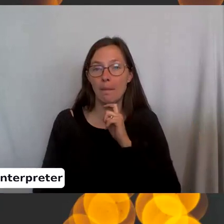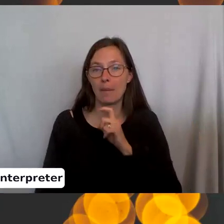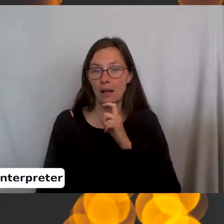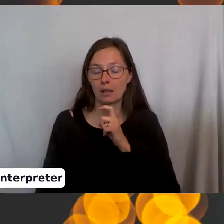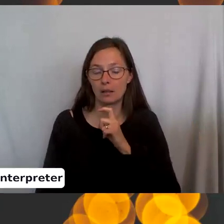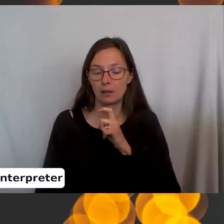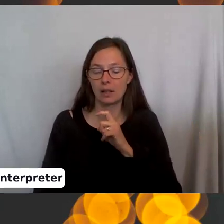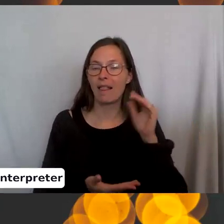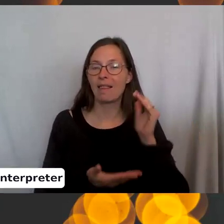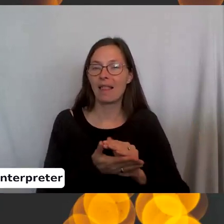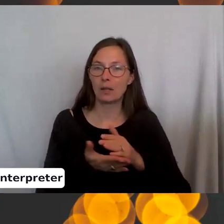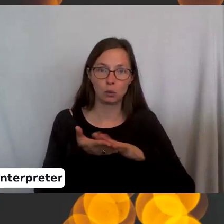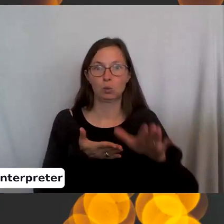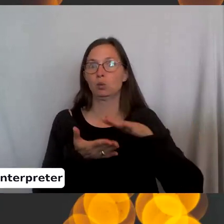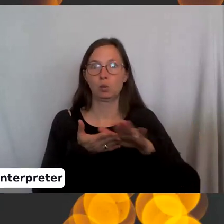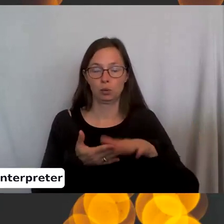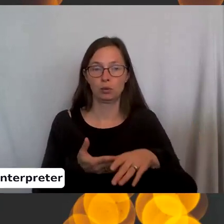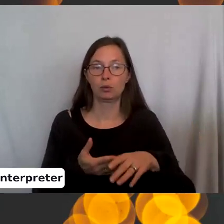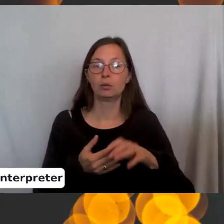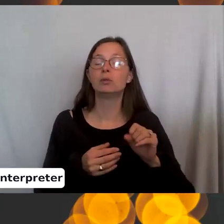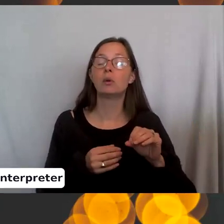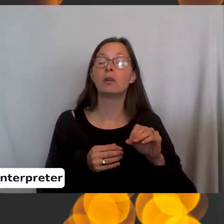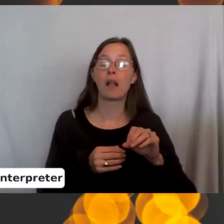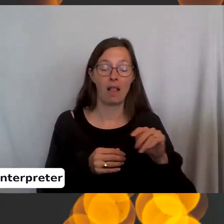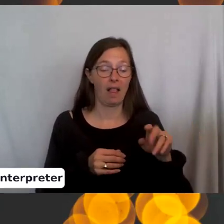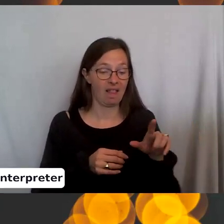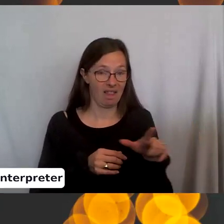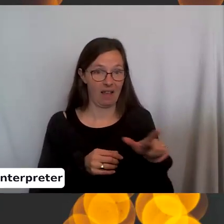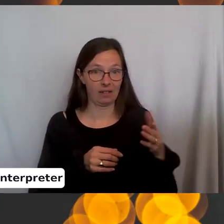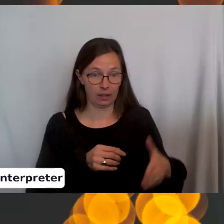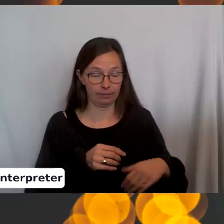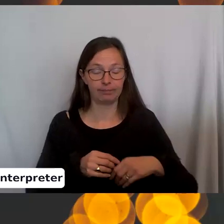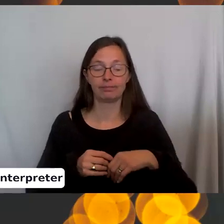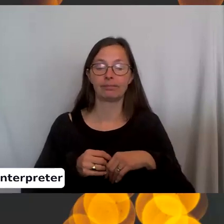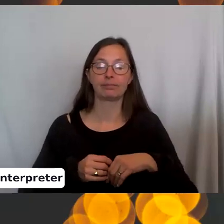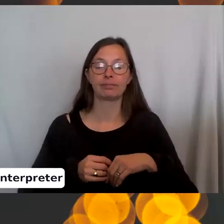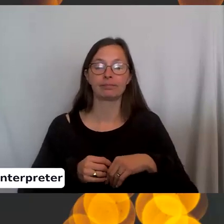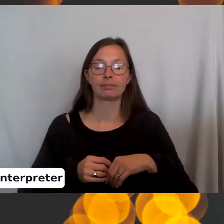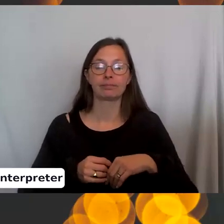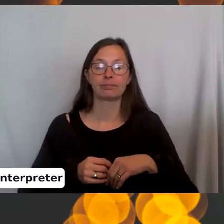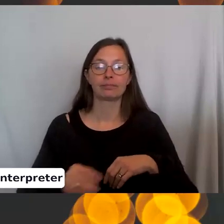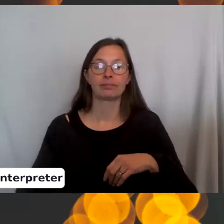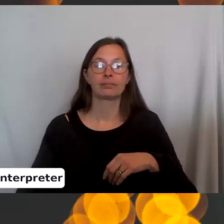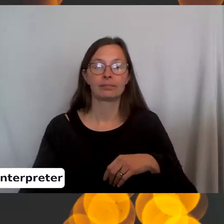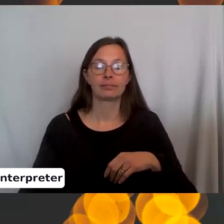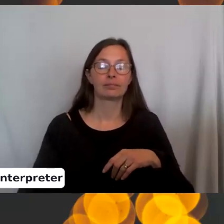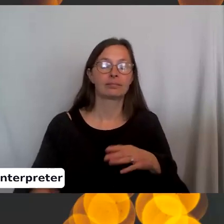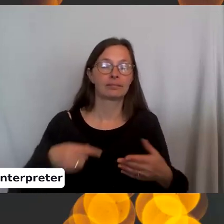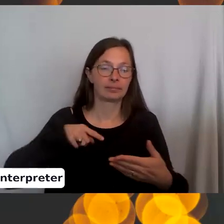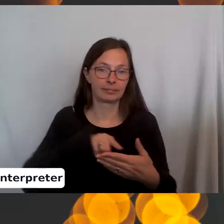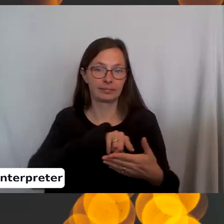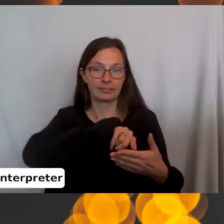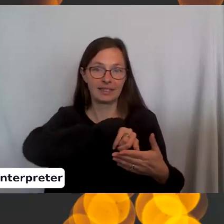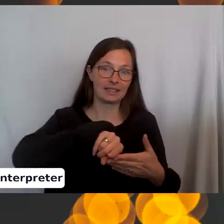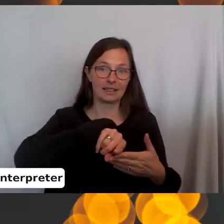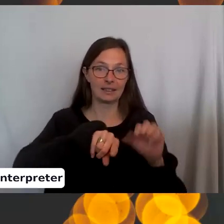less slippery. So you're going to come from the left side of the stitch. You're going to stab it right through the,